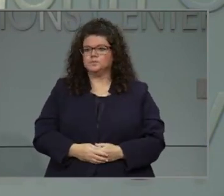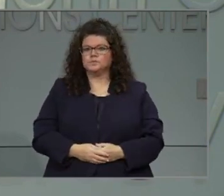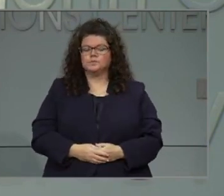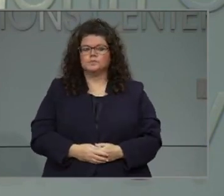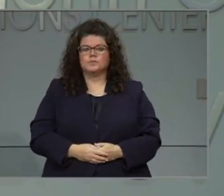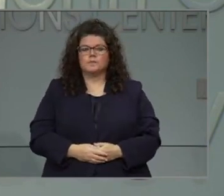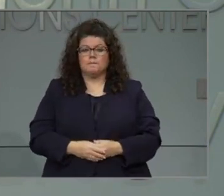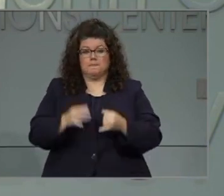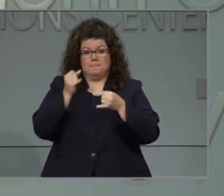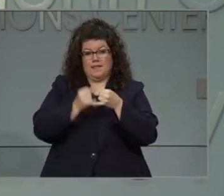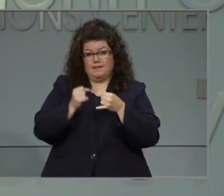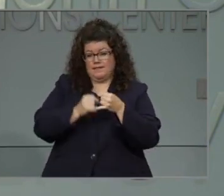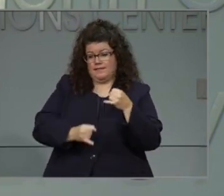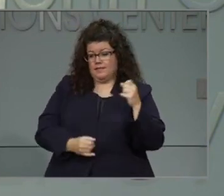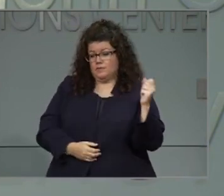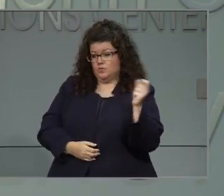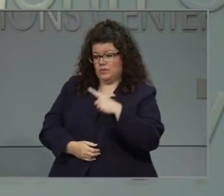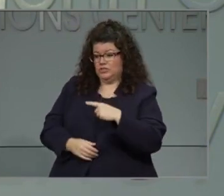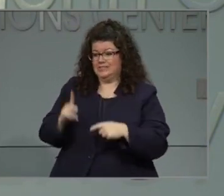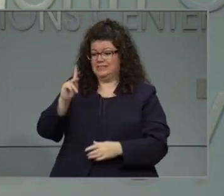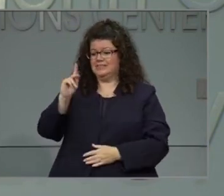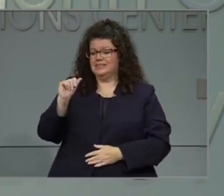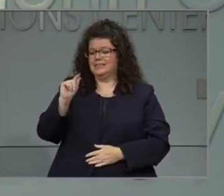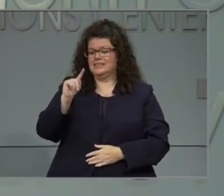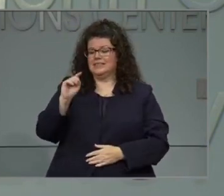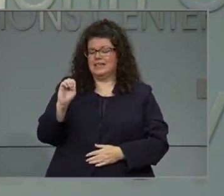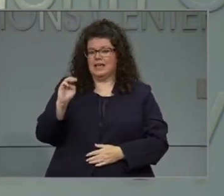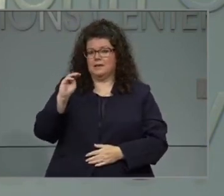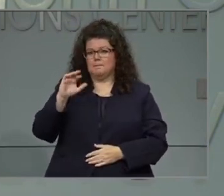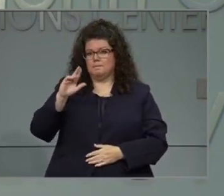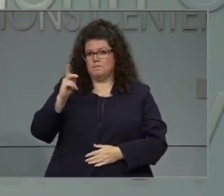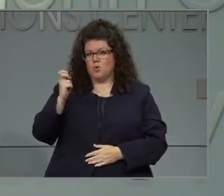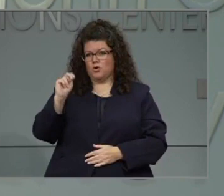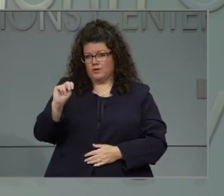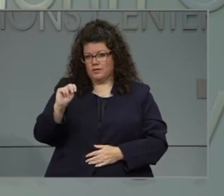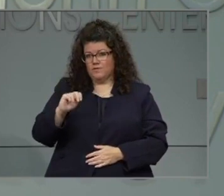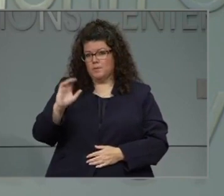Our final question today will be from Kate Martin with Carolina Public Press.